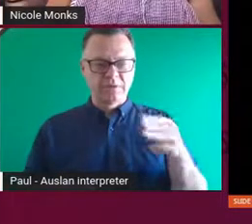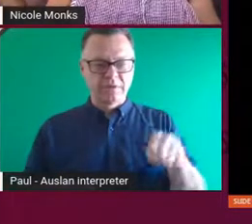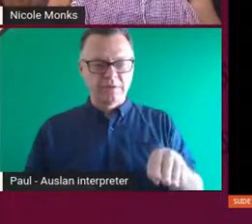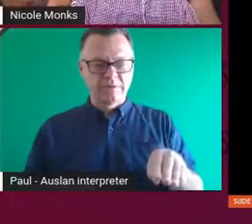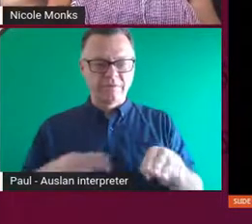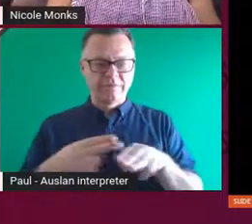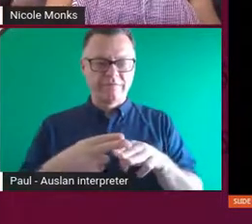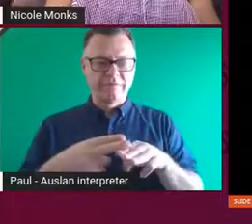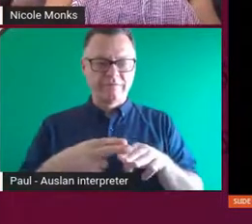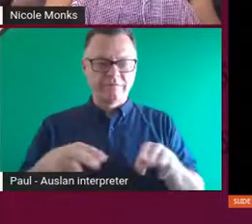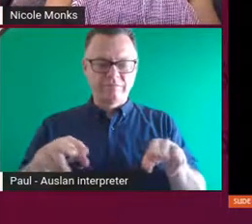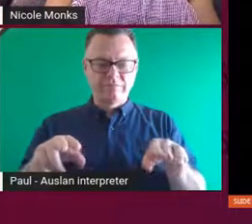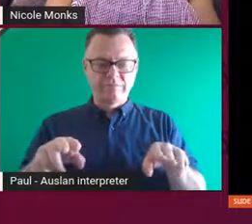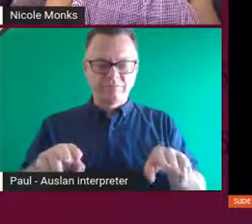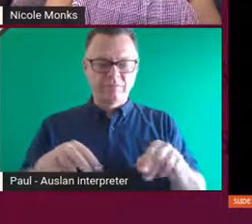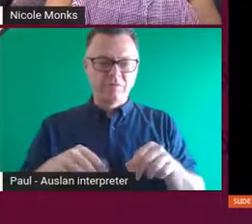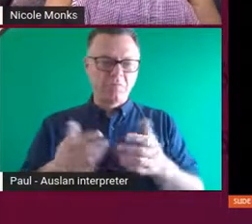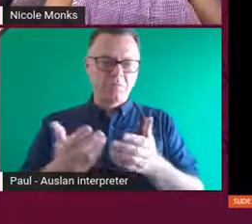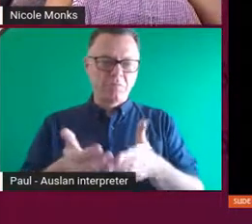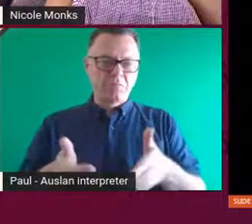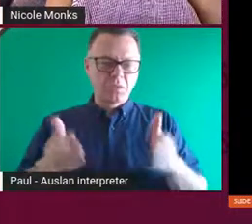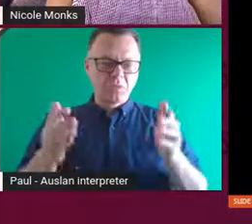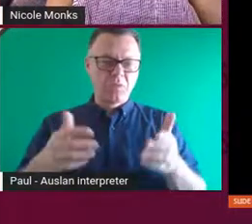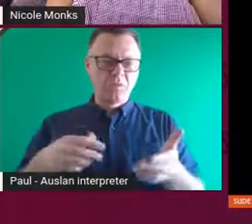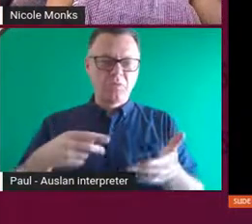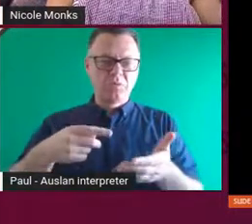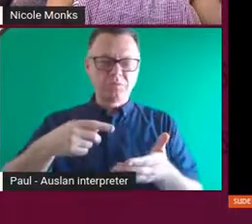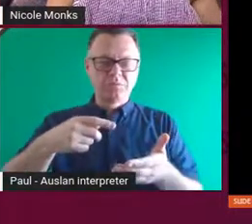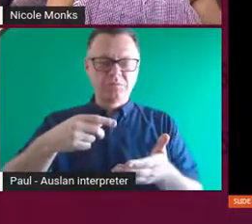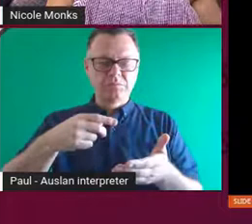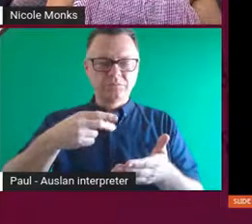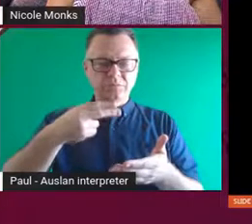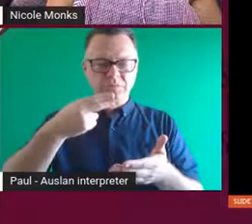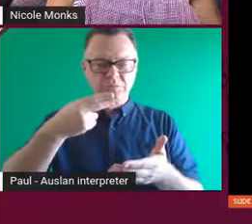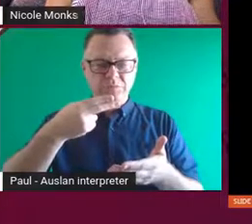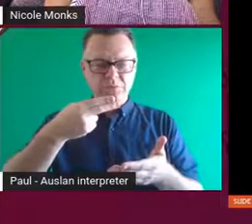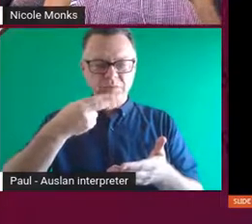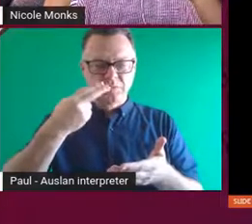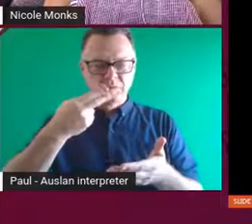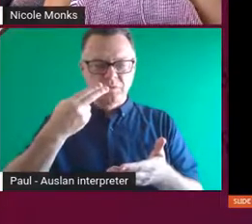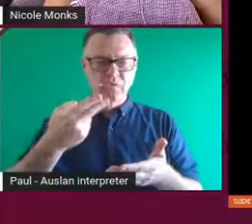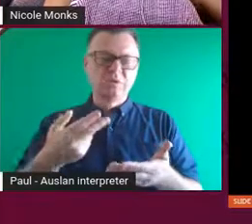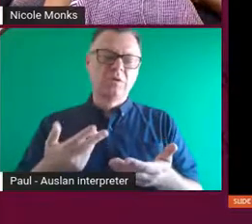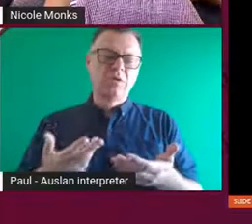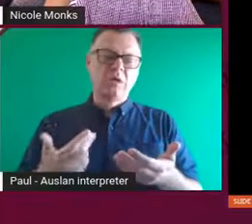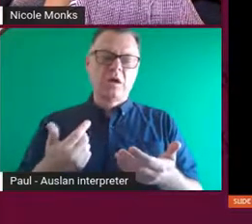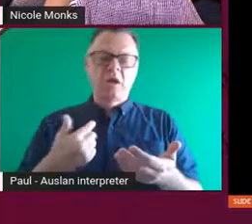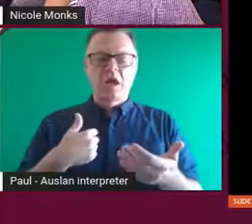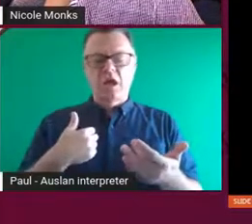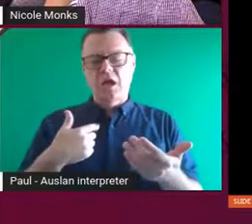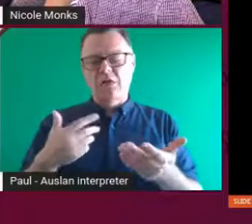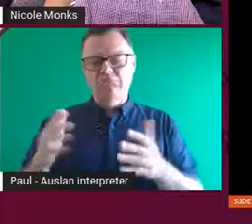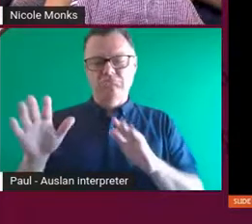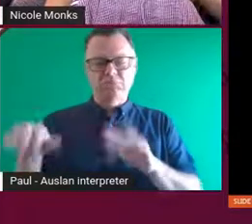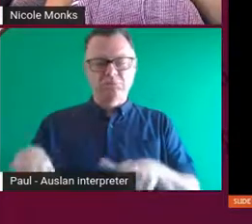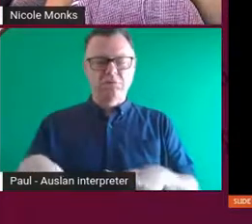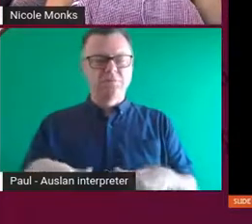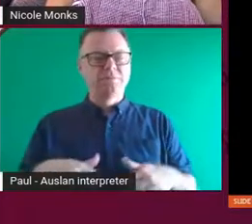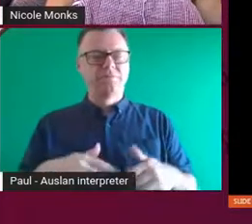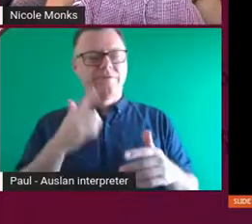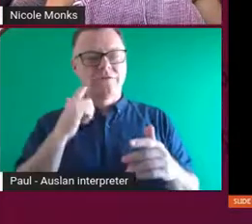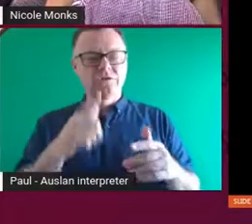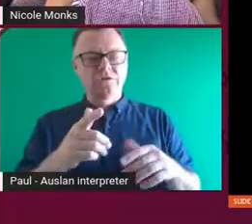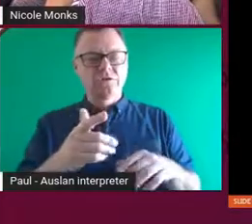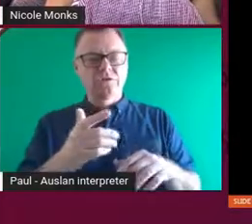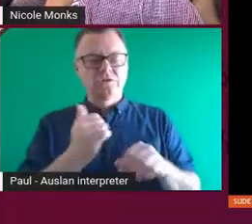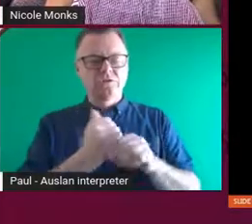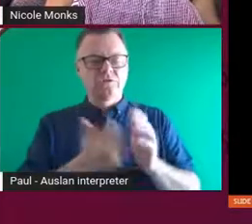sort of things. And then I started sort of playing around with some resin. Another very good friend of mine, Sharon